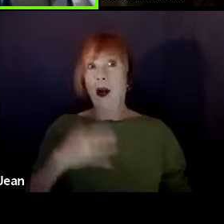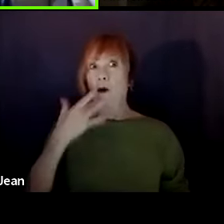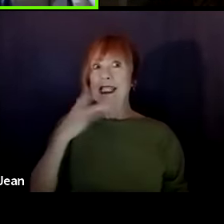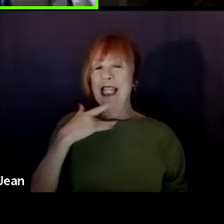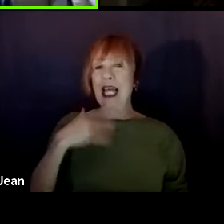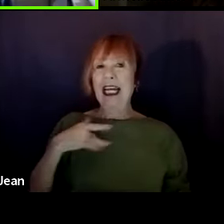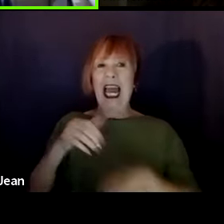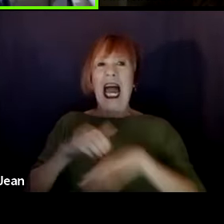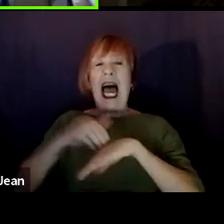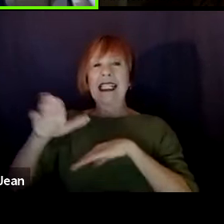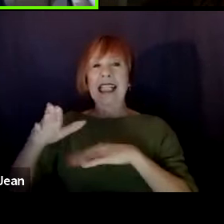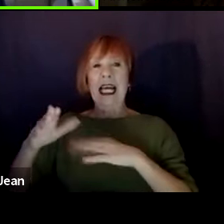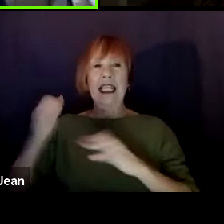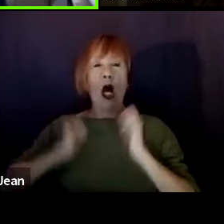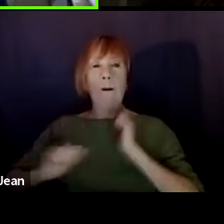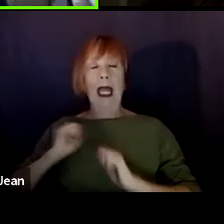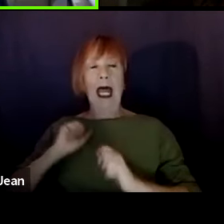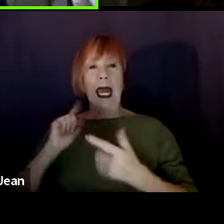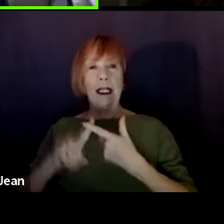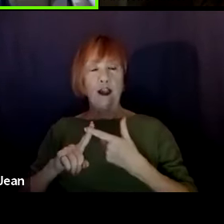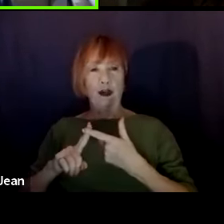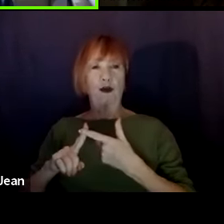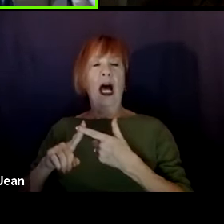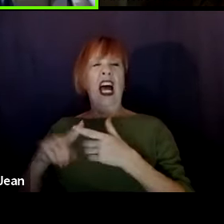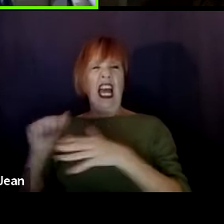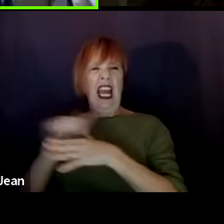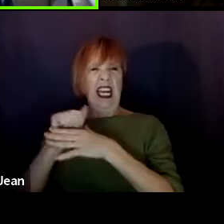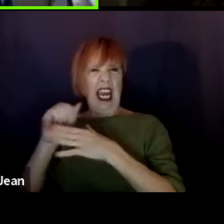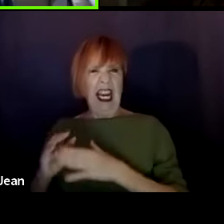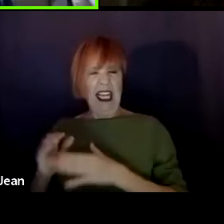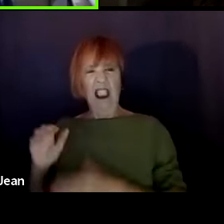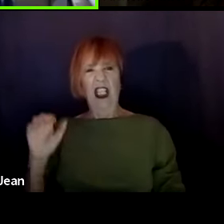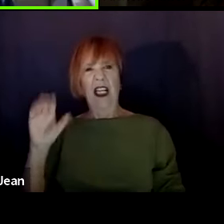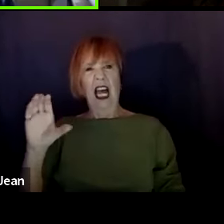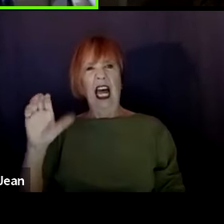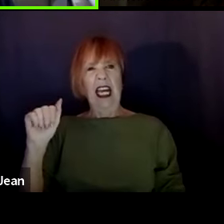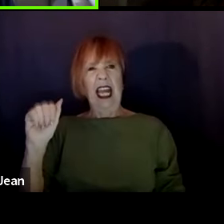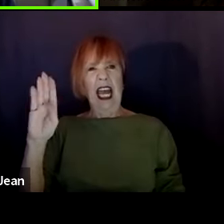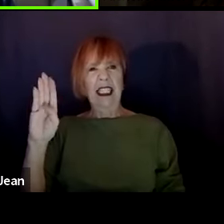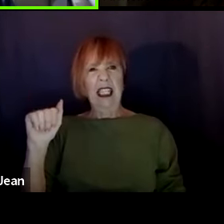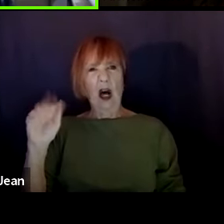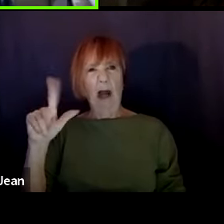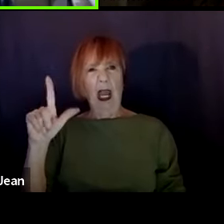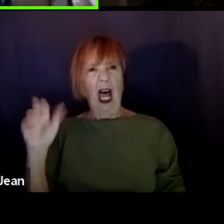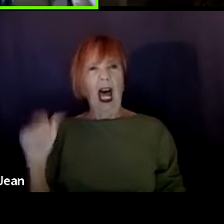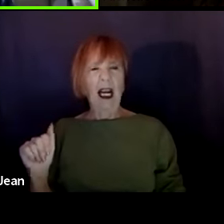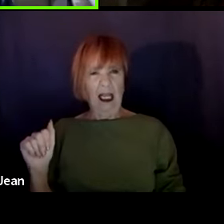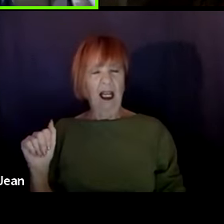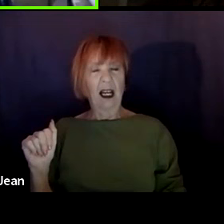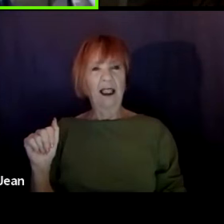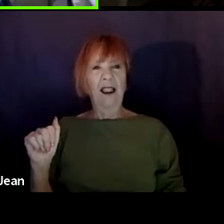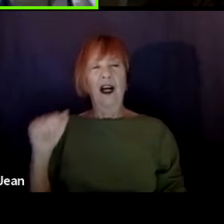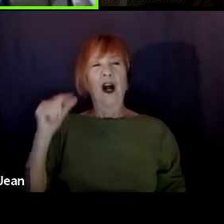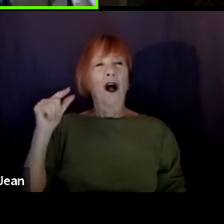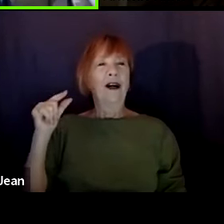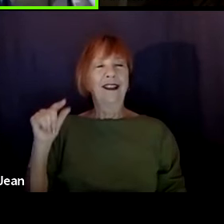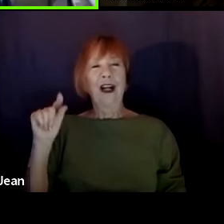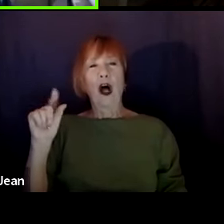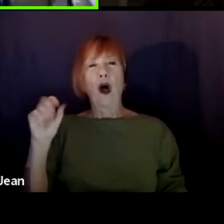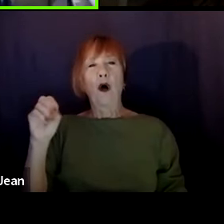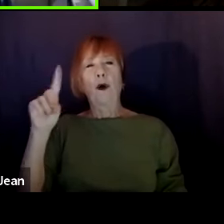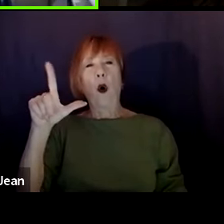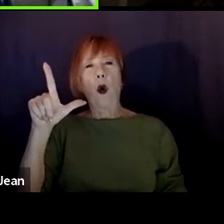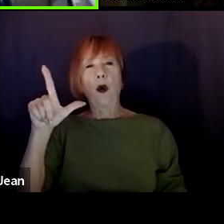Casanova Goldberg to an agent who was just about the same guy as I was writing about. So he said,